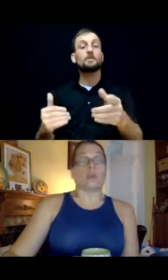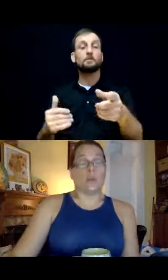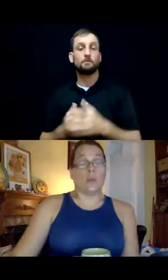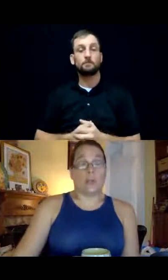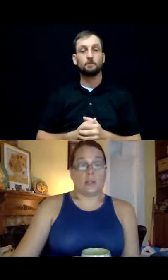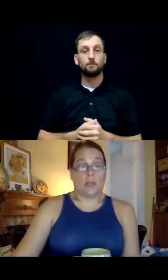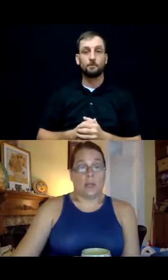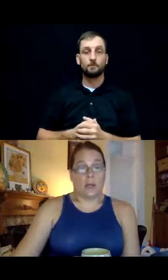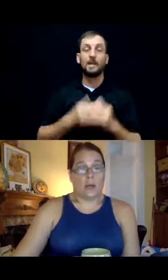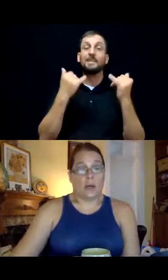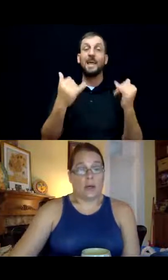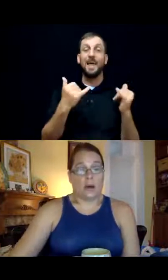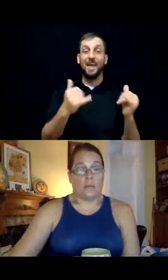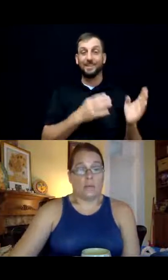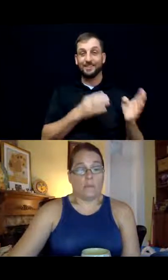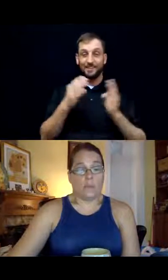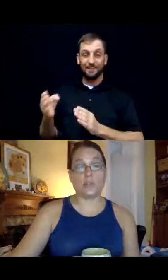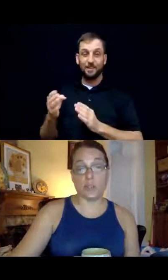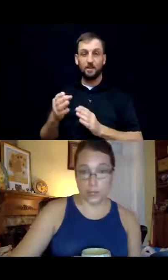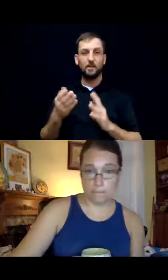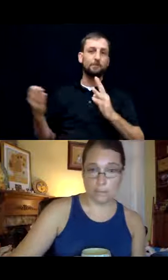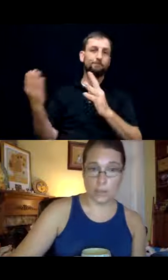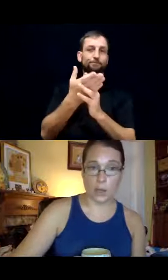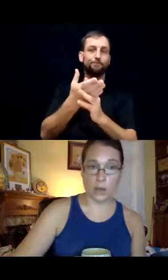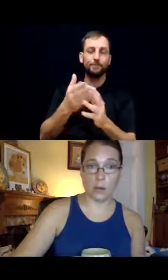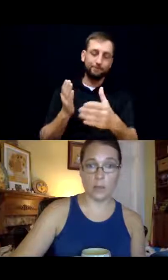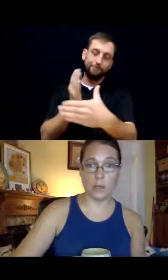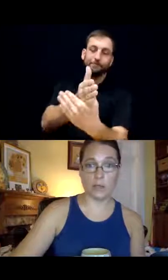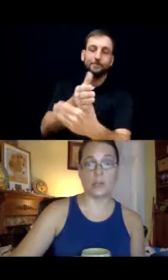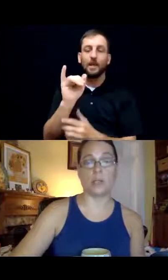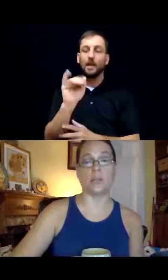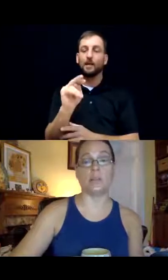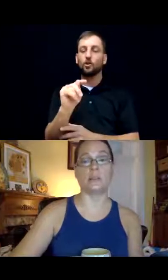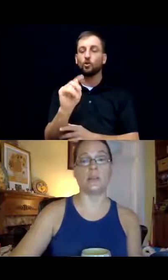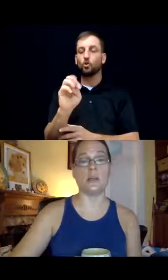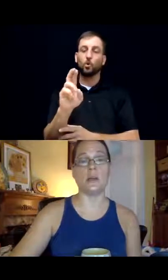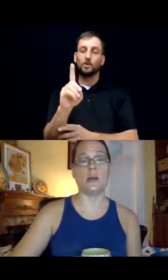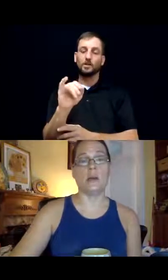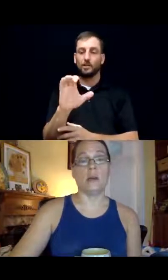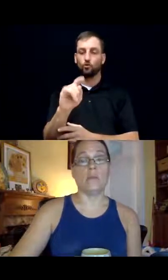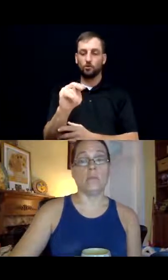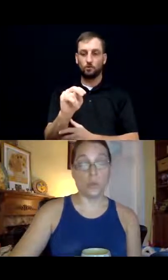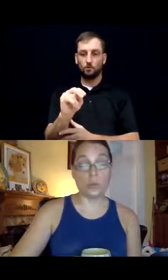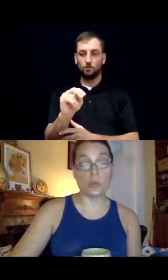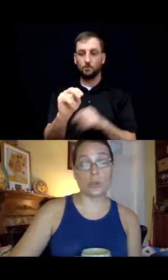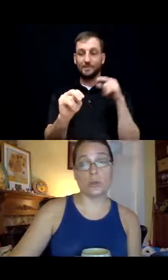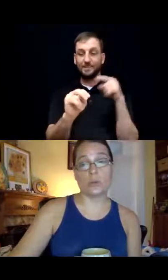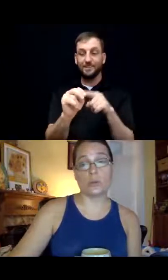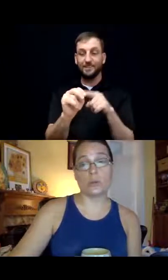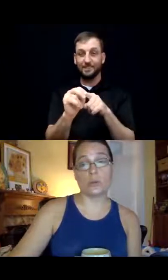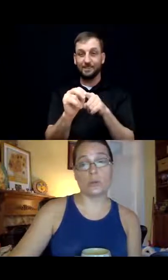So then we get to the, um, interdiction. Um, an interdiction is the most